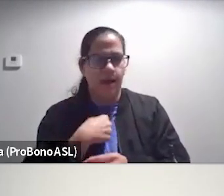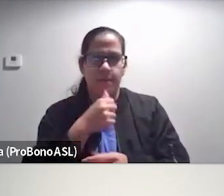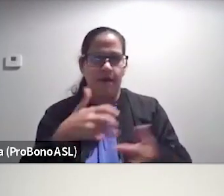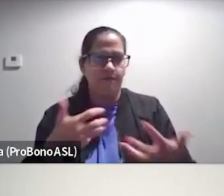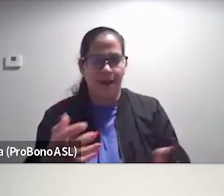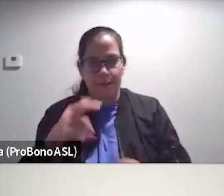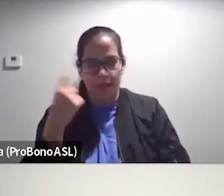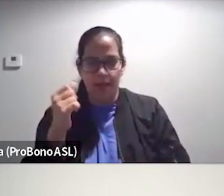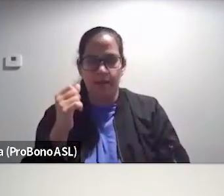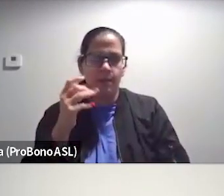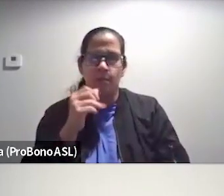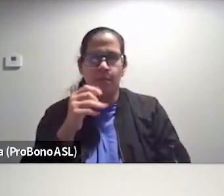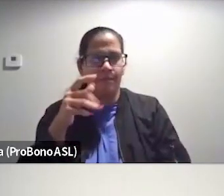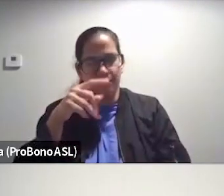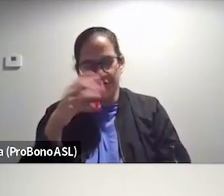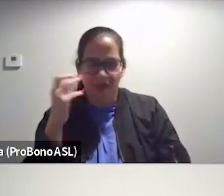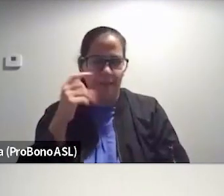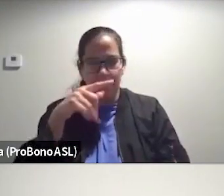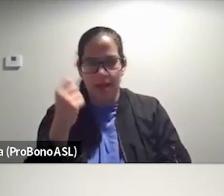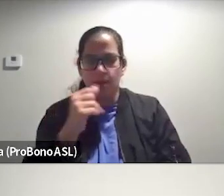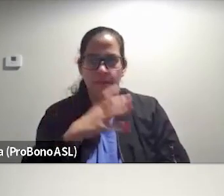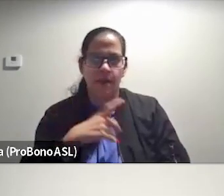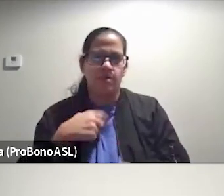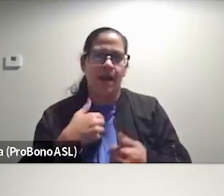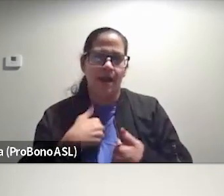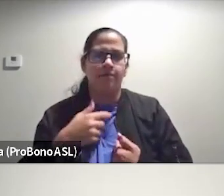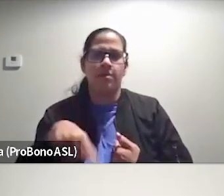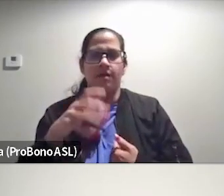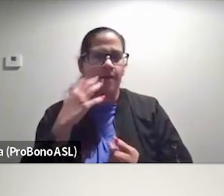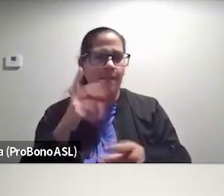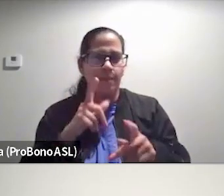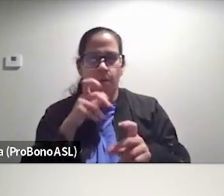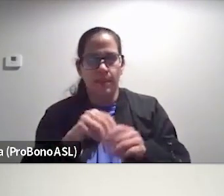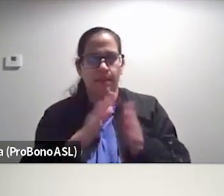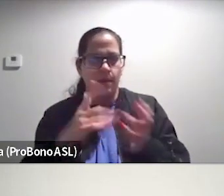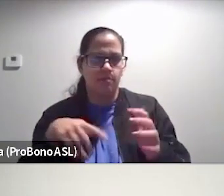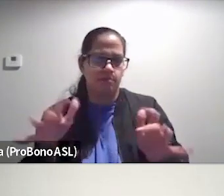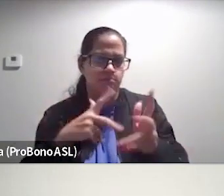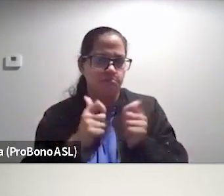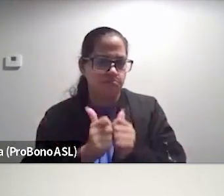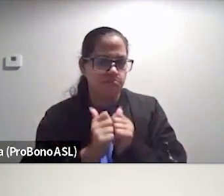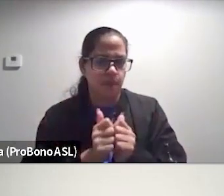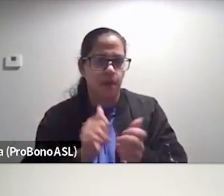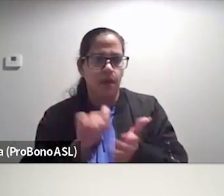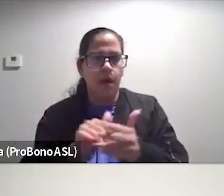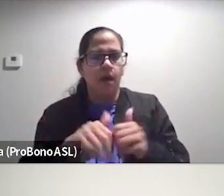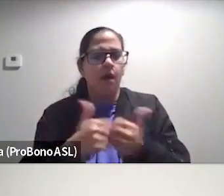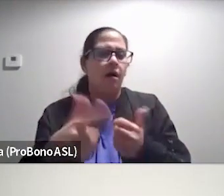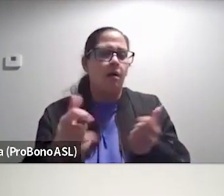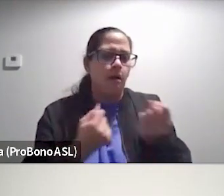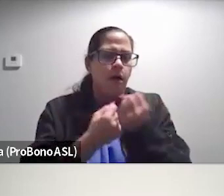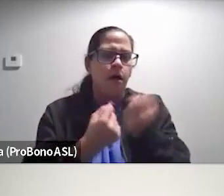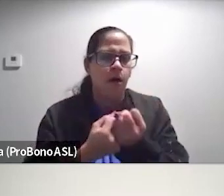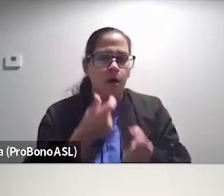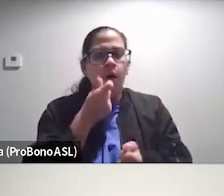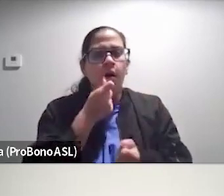woman and y'all are a fat space and we should have the fat people who were in my book. Um, and let's do this all together. That's how you ally thin people.